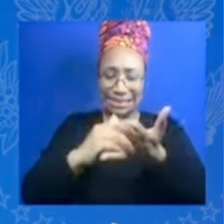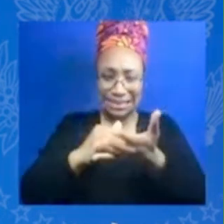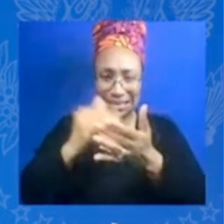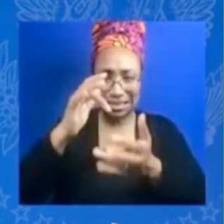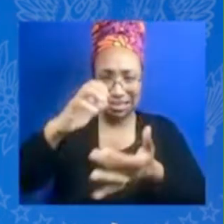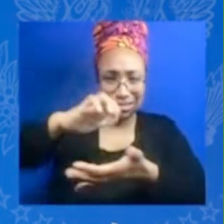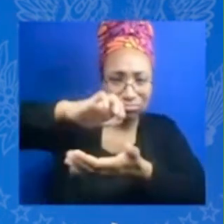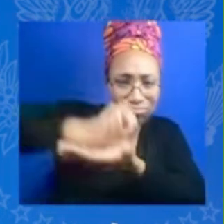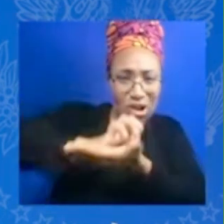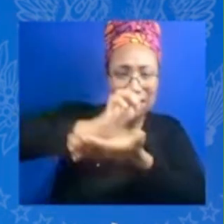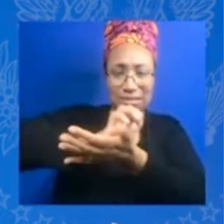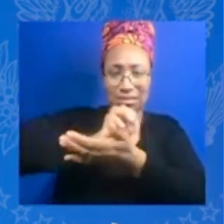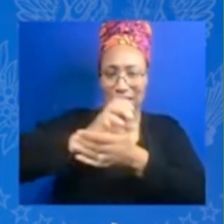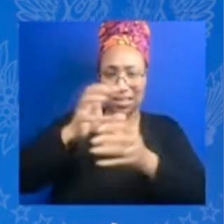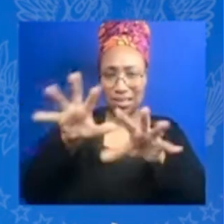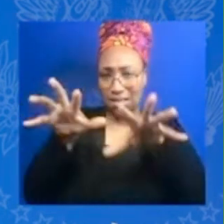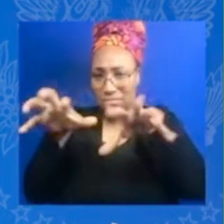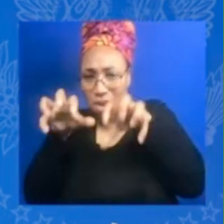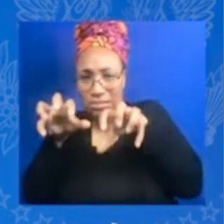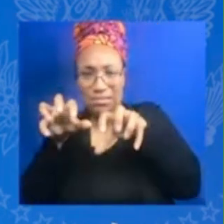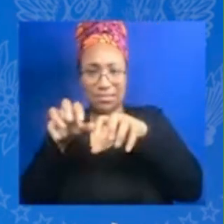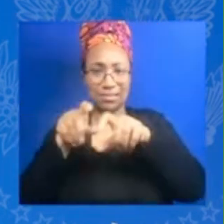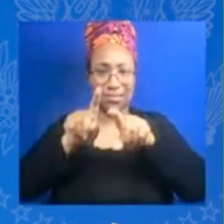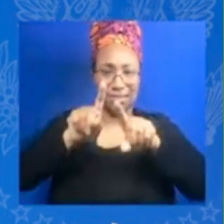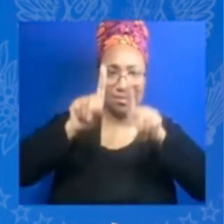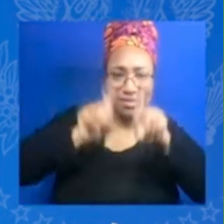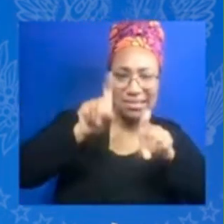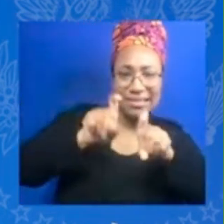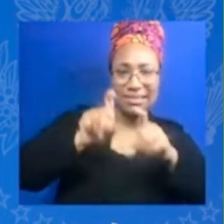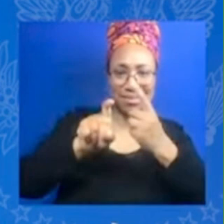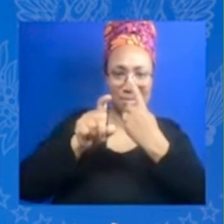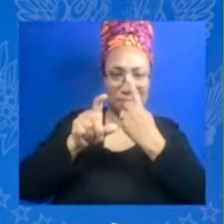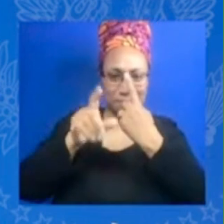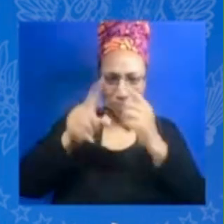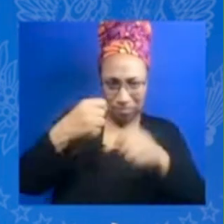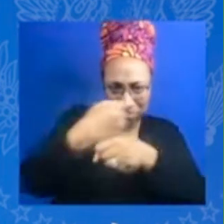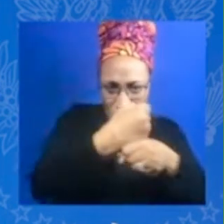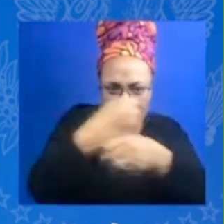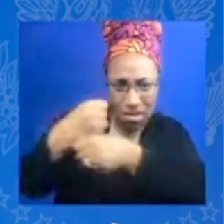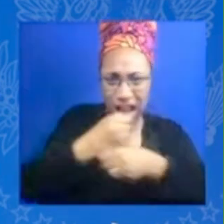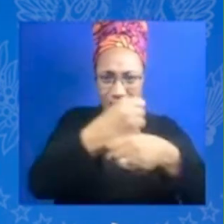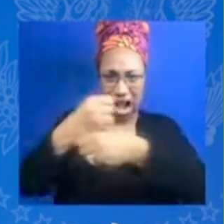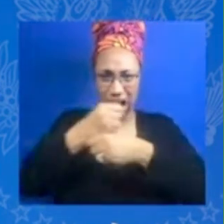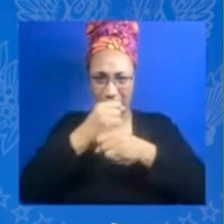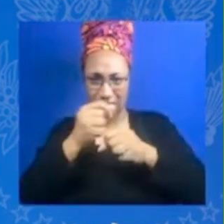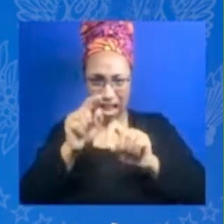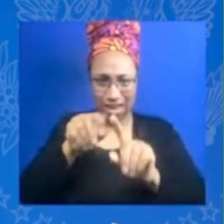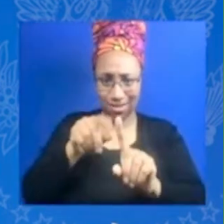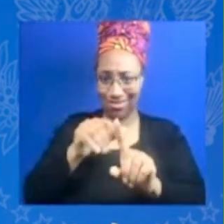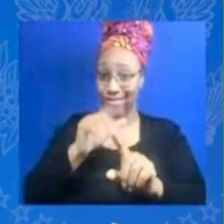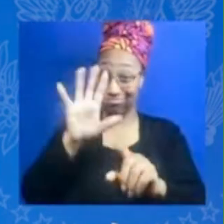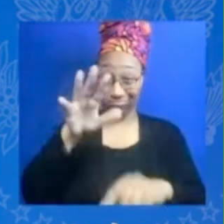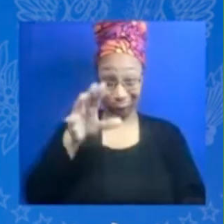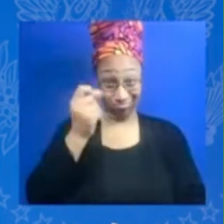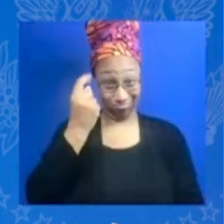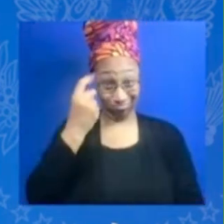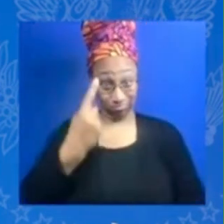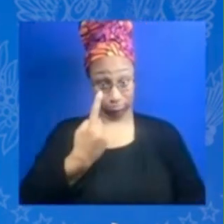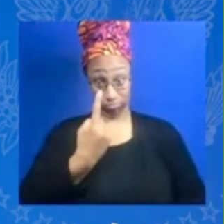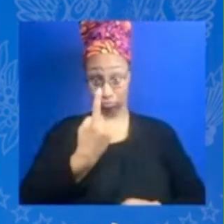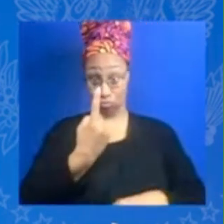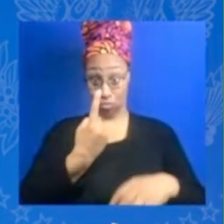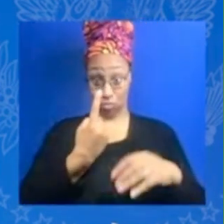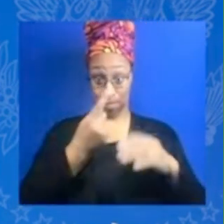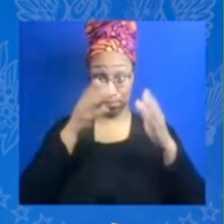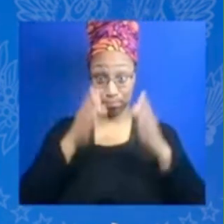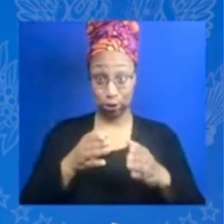everything was going to work and we launched it and not a single person books a class and it's absolute crickets I'm calling my CTO